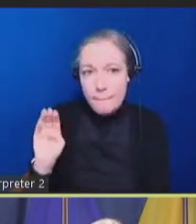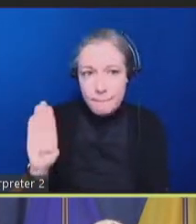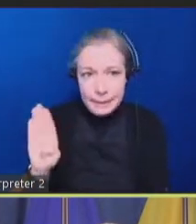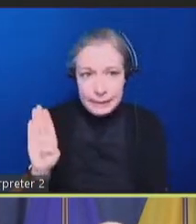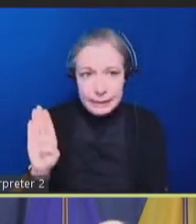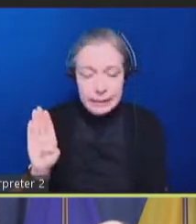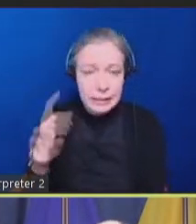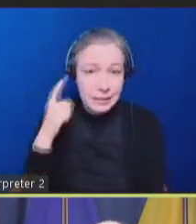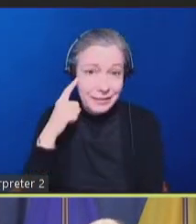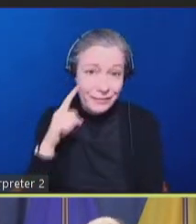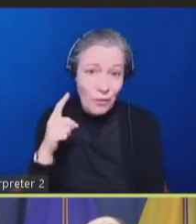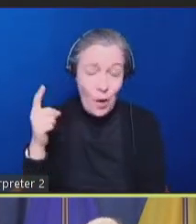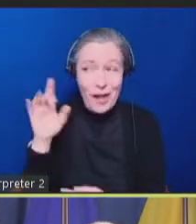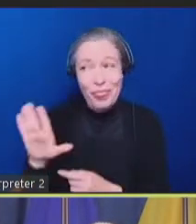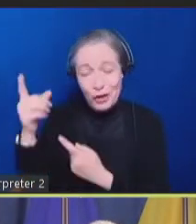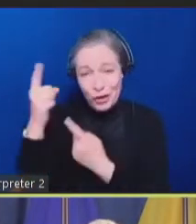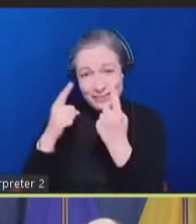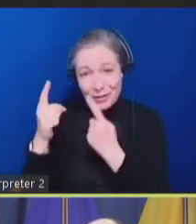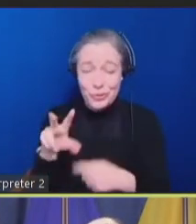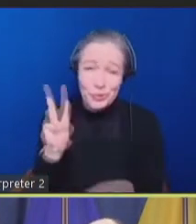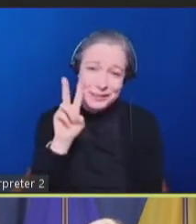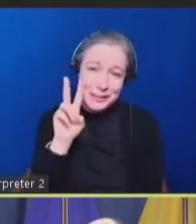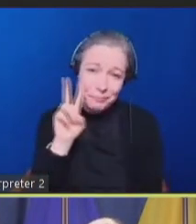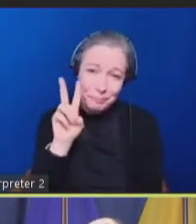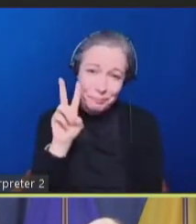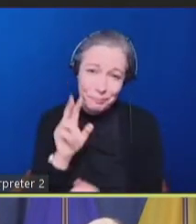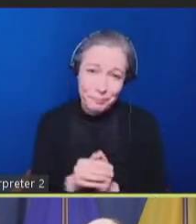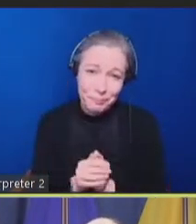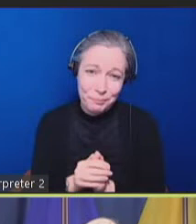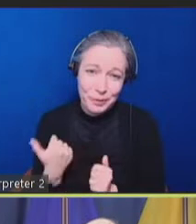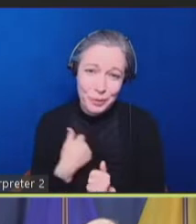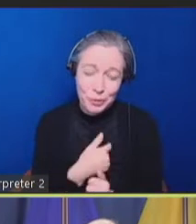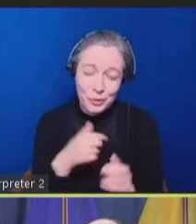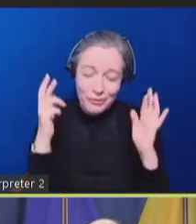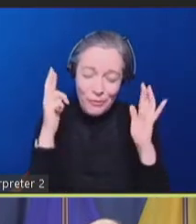will see. But we are hopeful. That would be an important change.